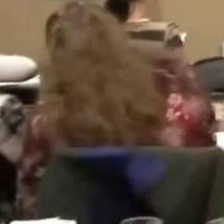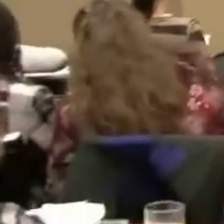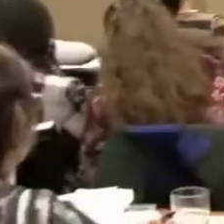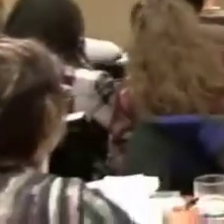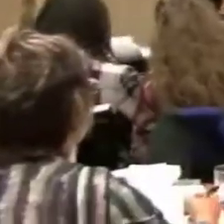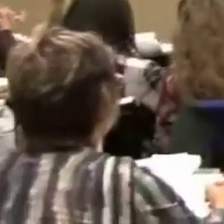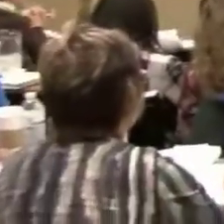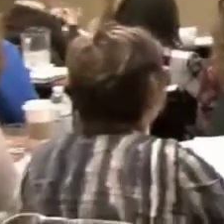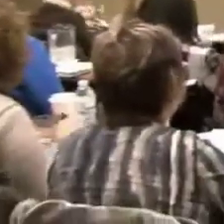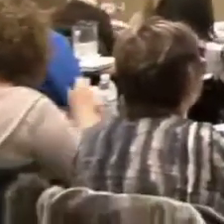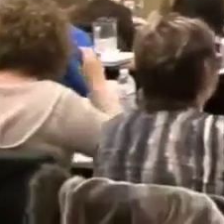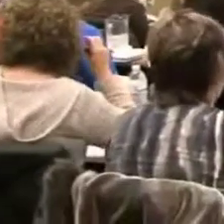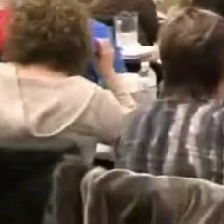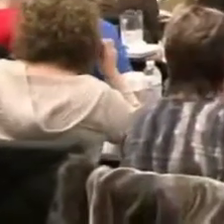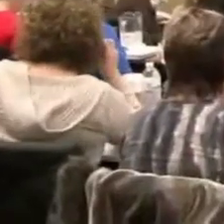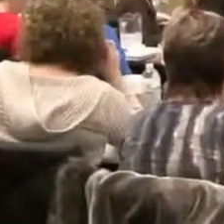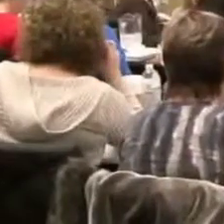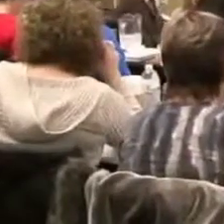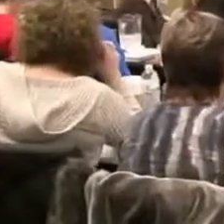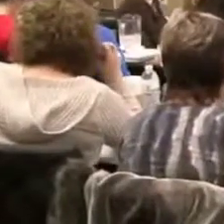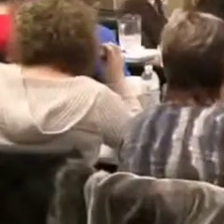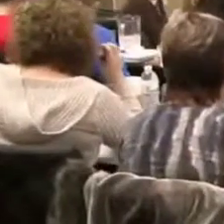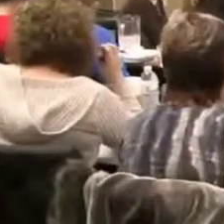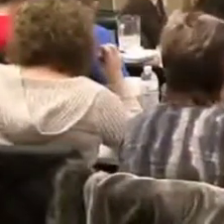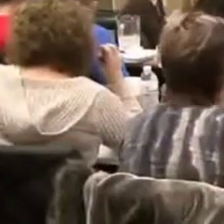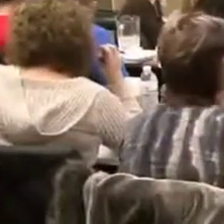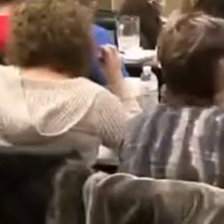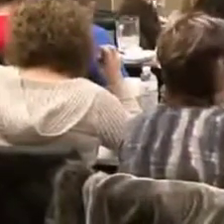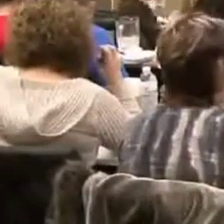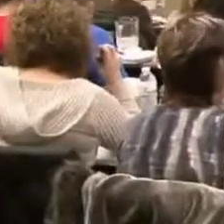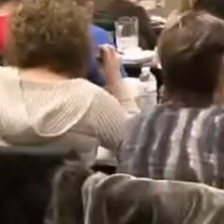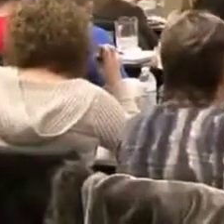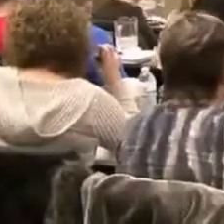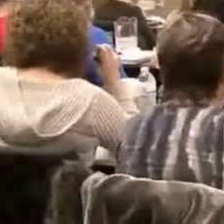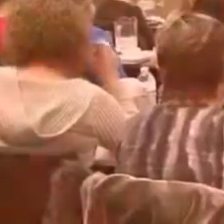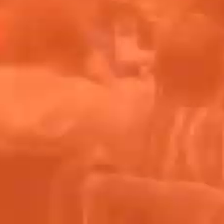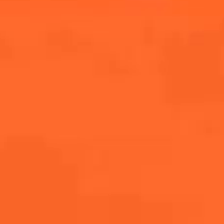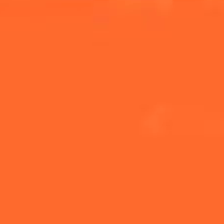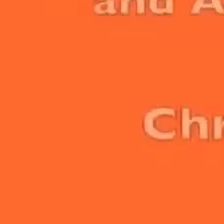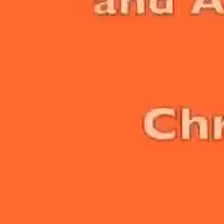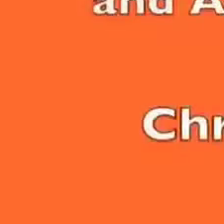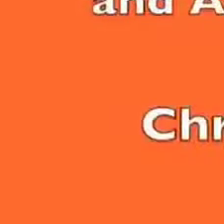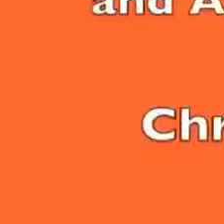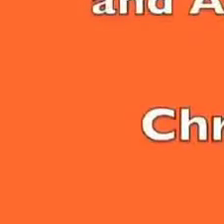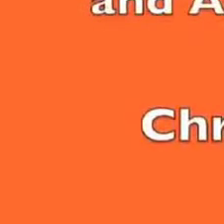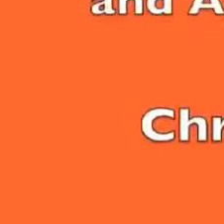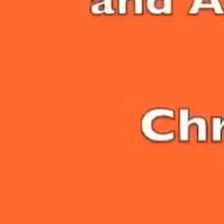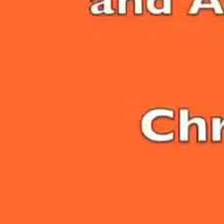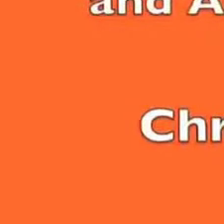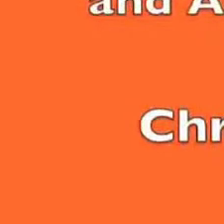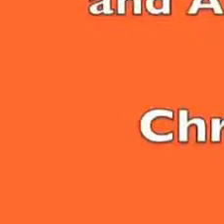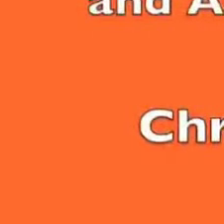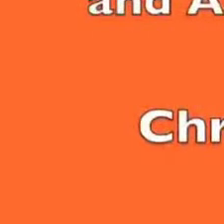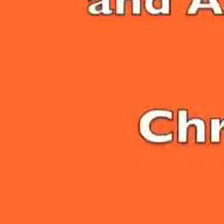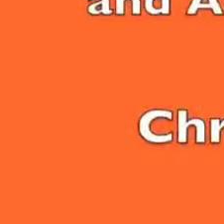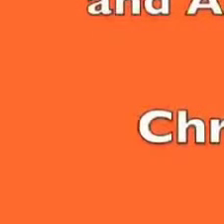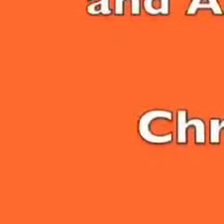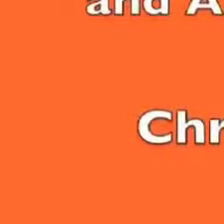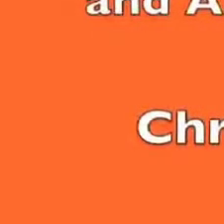Okay. So, stand down here and drop off your name tag, drop off your name tag, drop off your